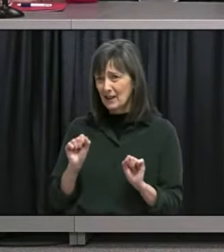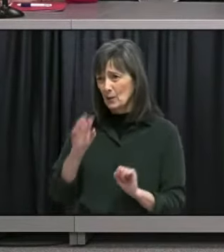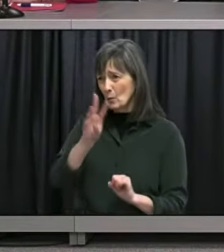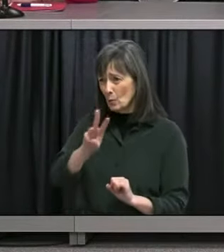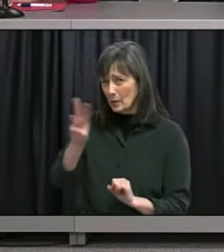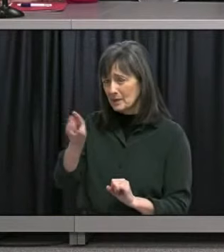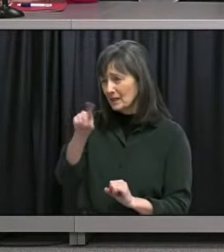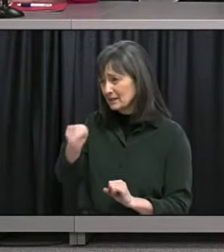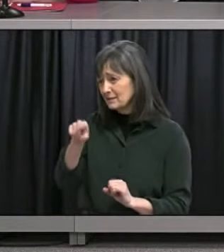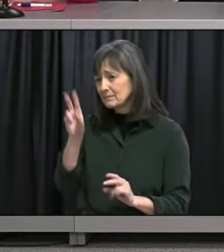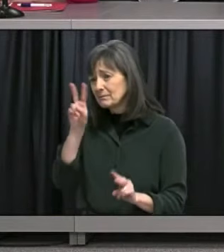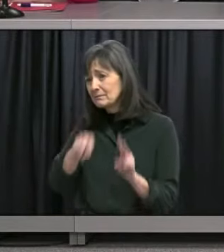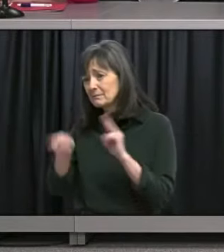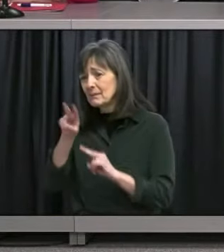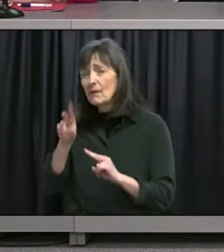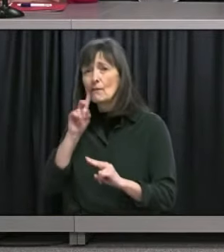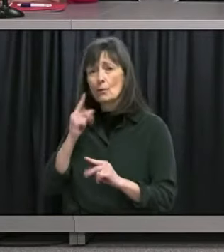can get